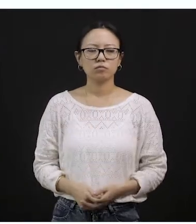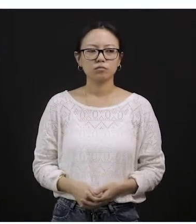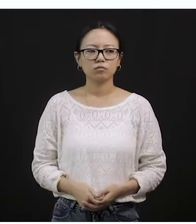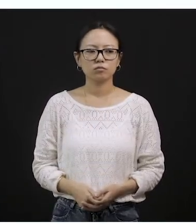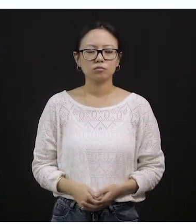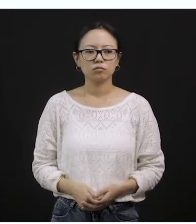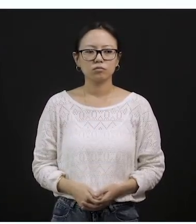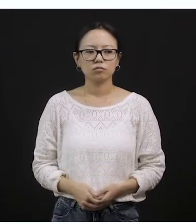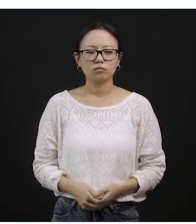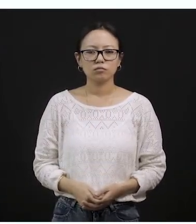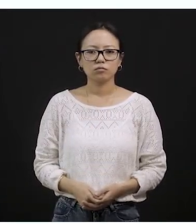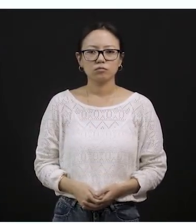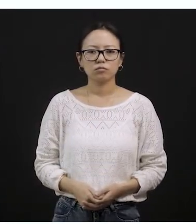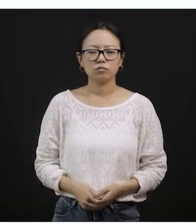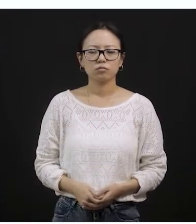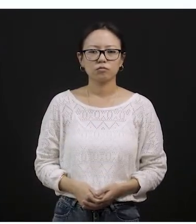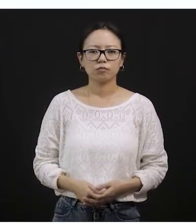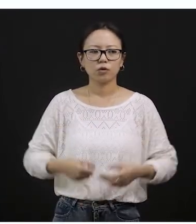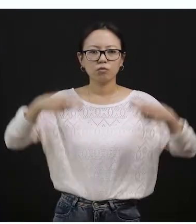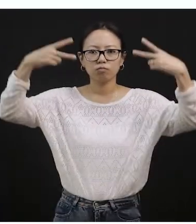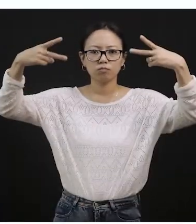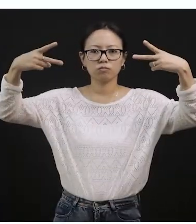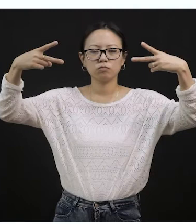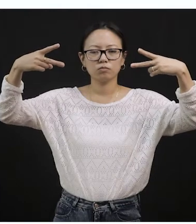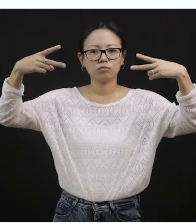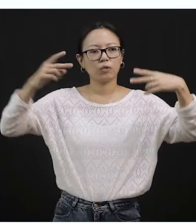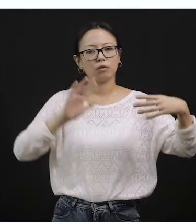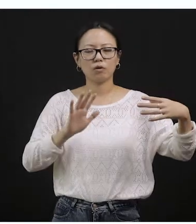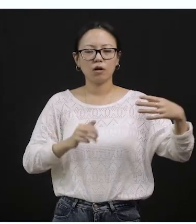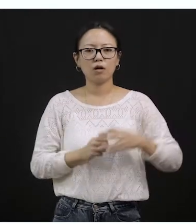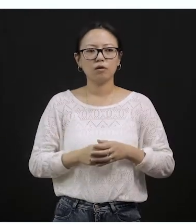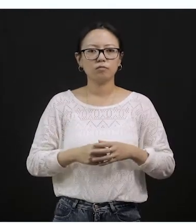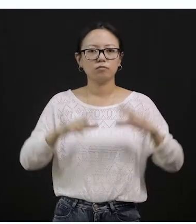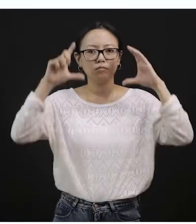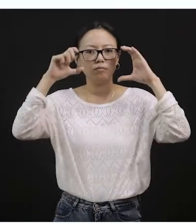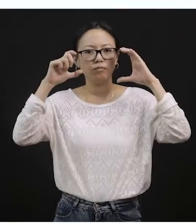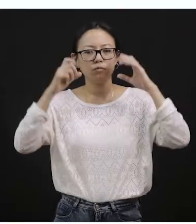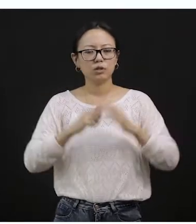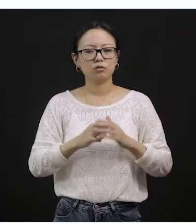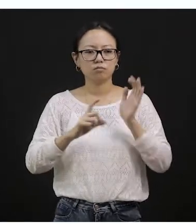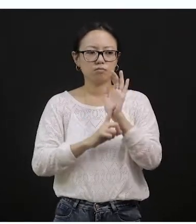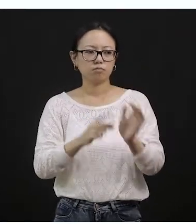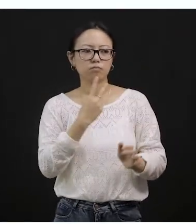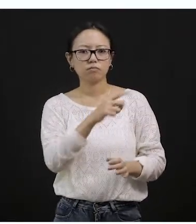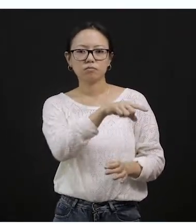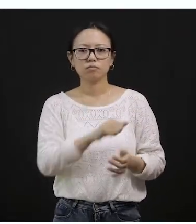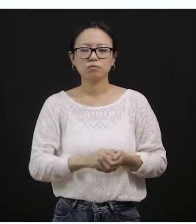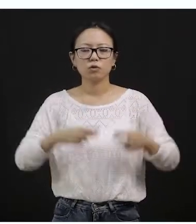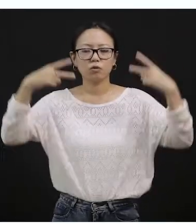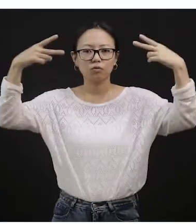Now here, you need to match the following. You see four pictures on the screen and that is